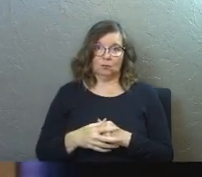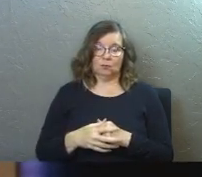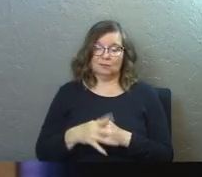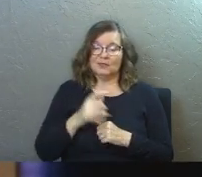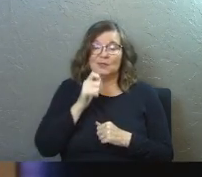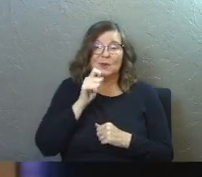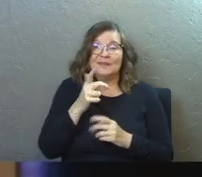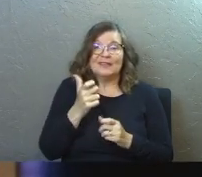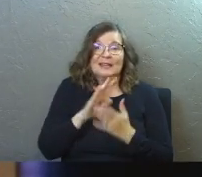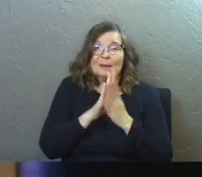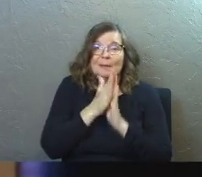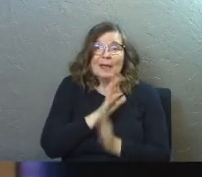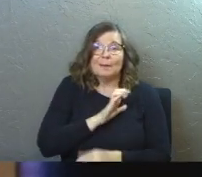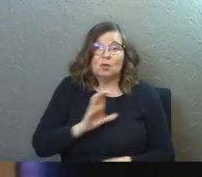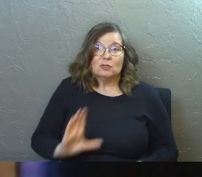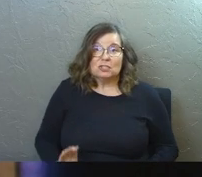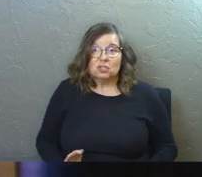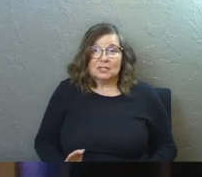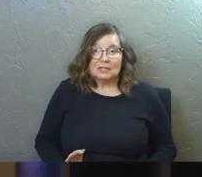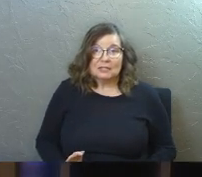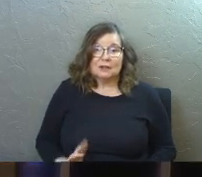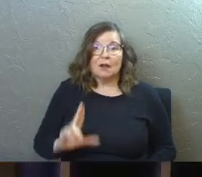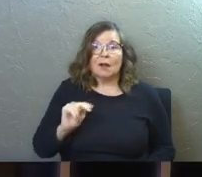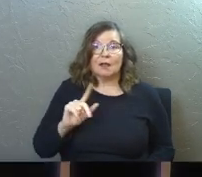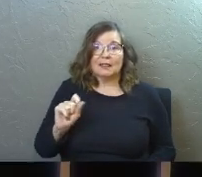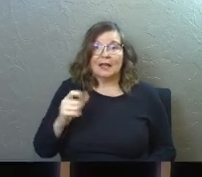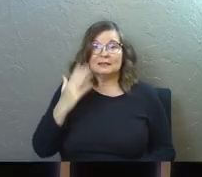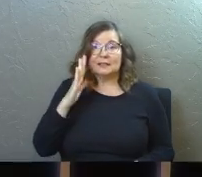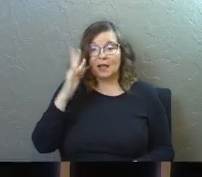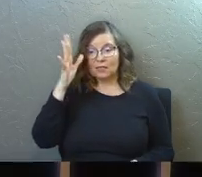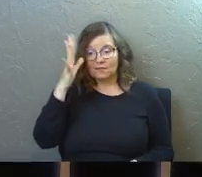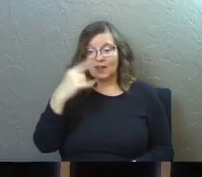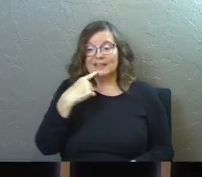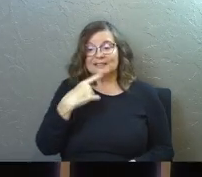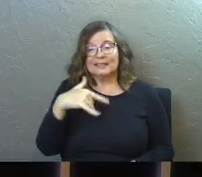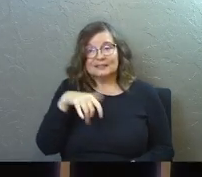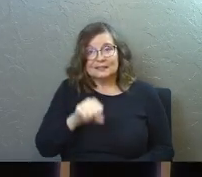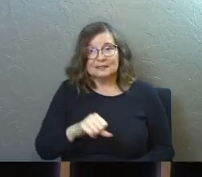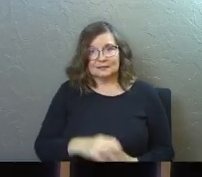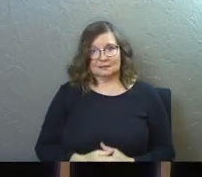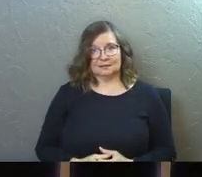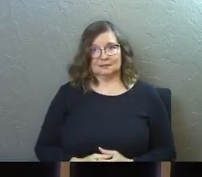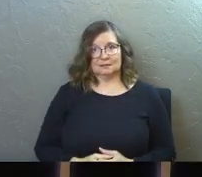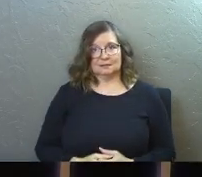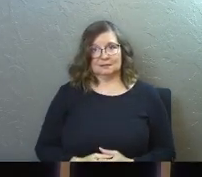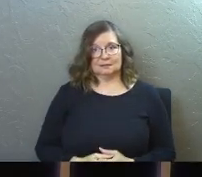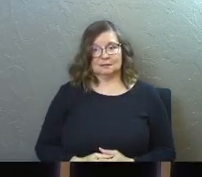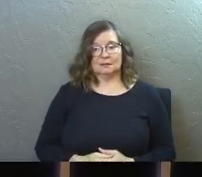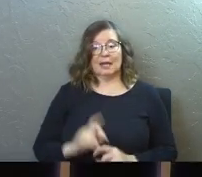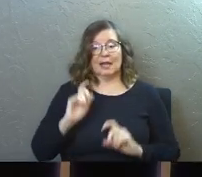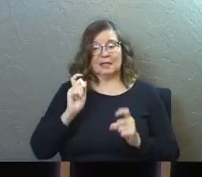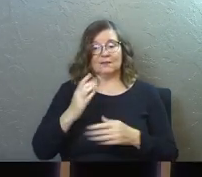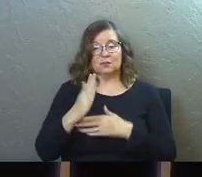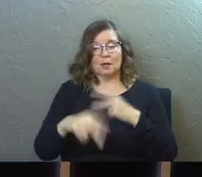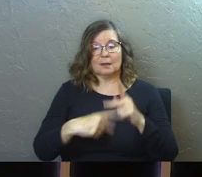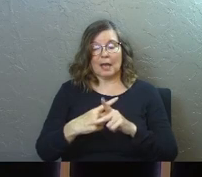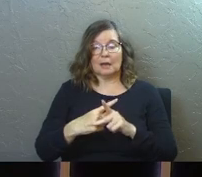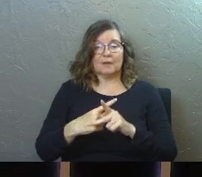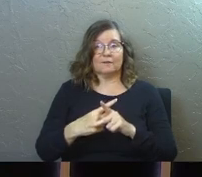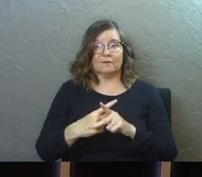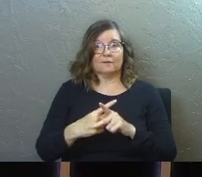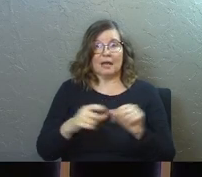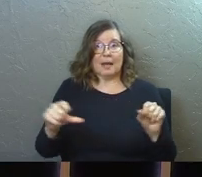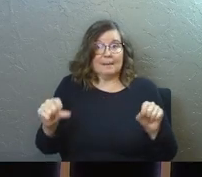He said, you don't even get to become a Christian unless God, the father says so and gives you some kind of a